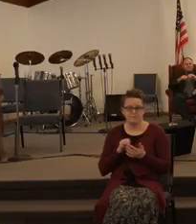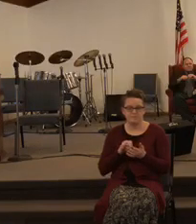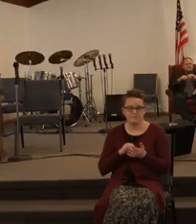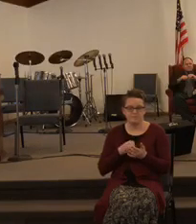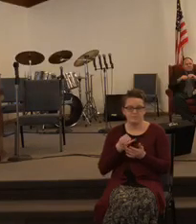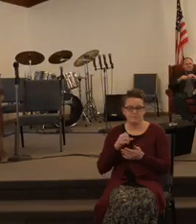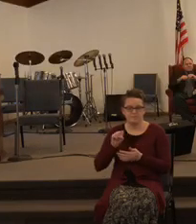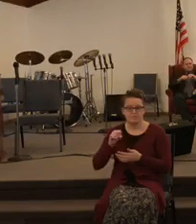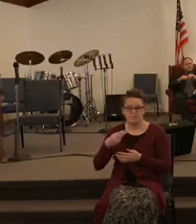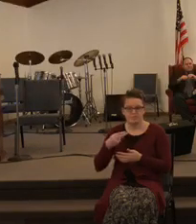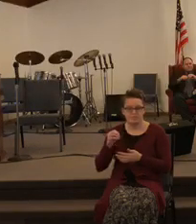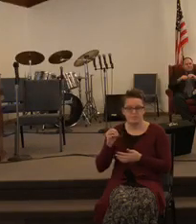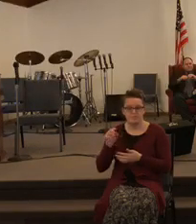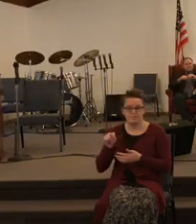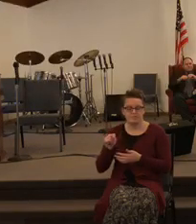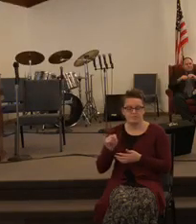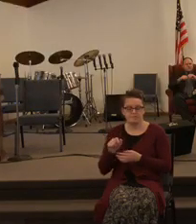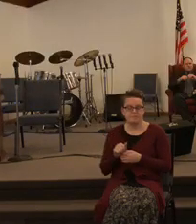shoot,